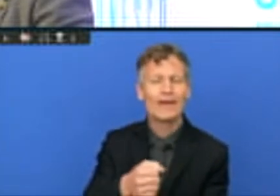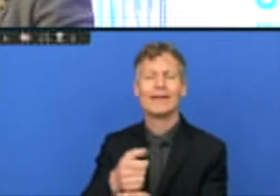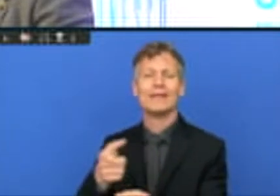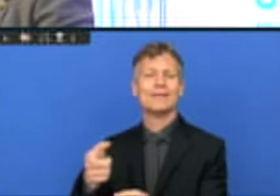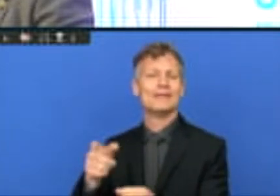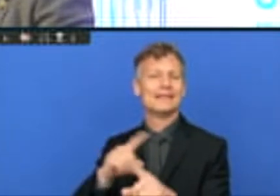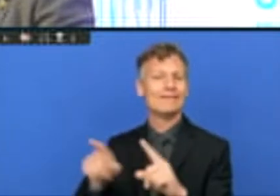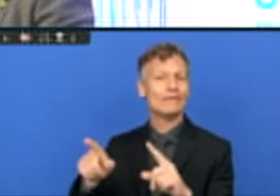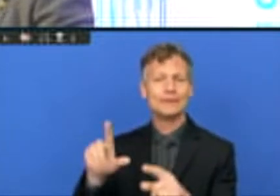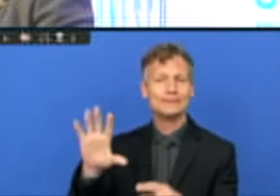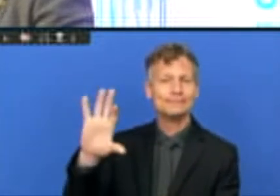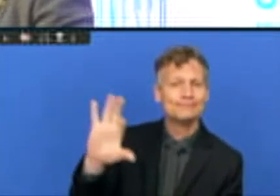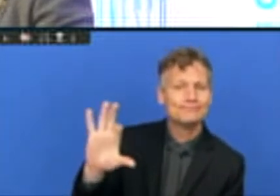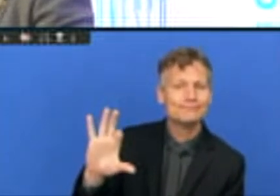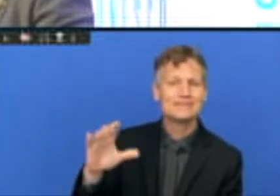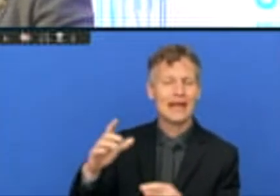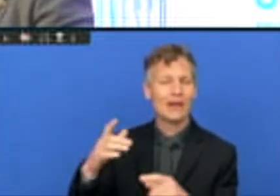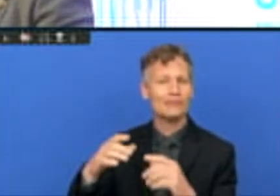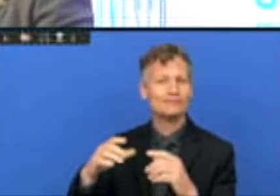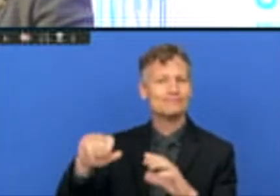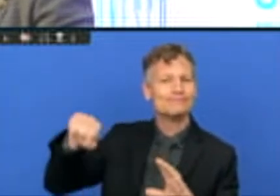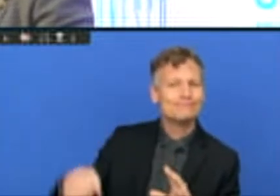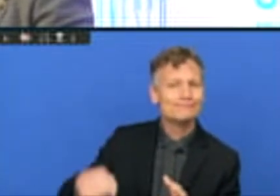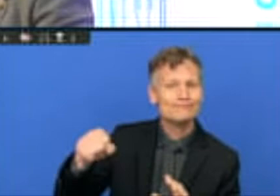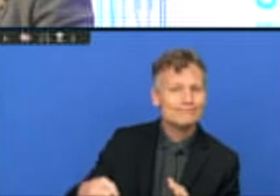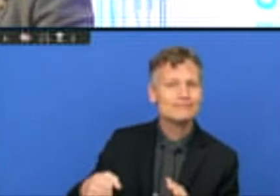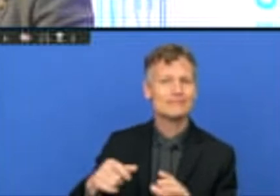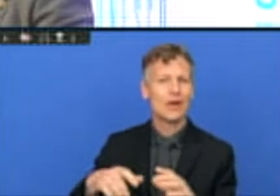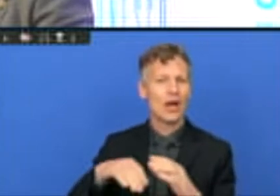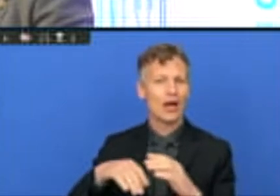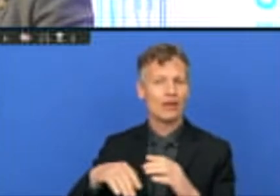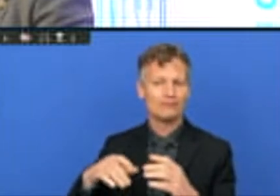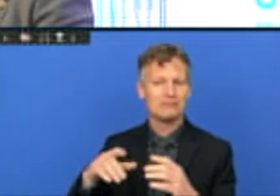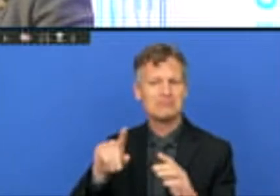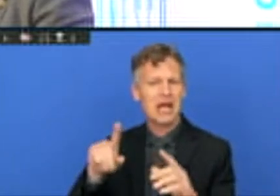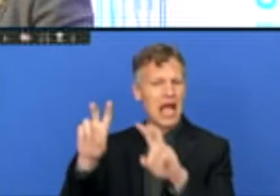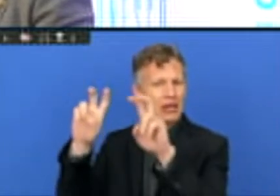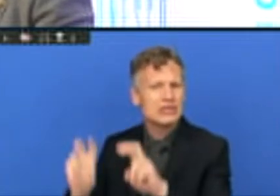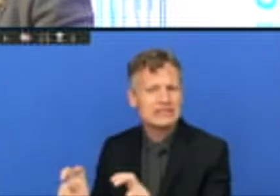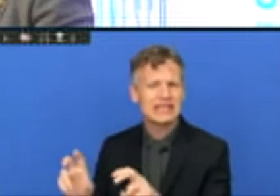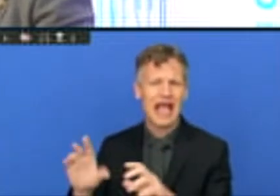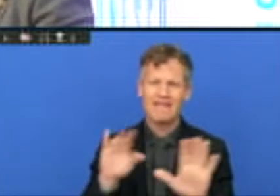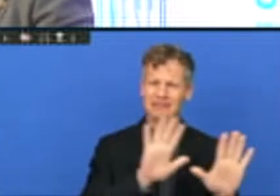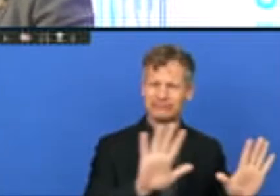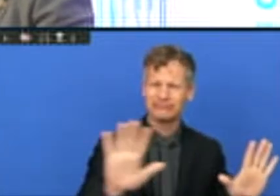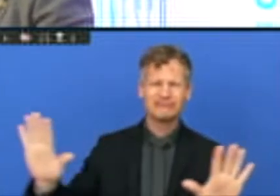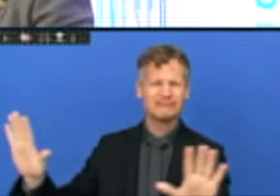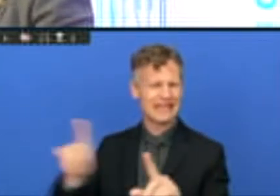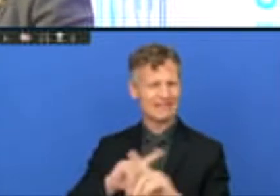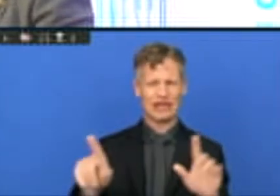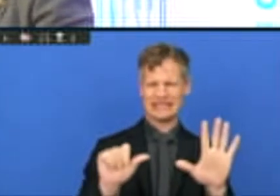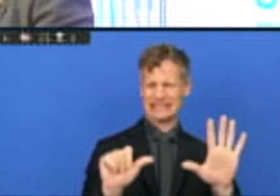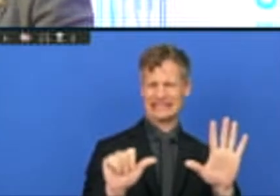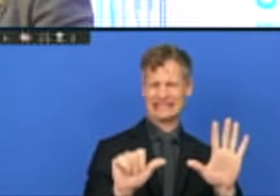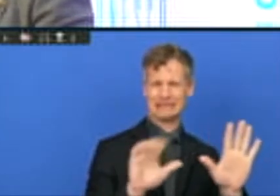as in electricity. Those six are at the core of service delivery. But if you disaggregate them,